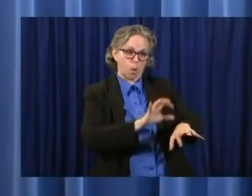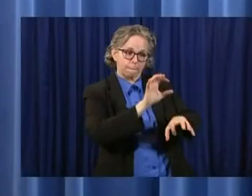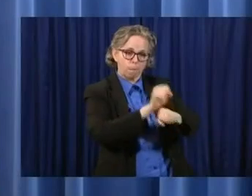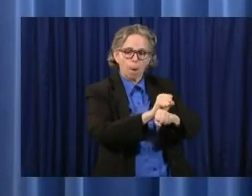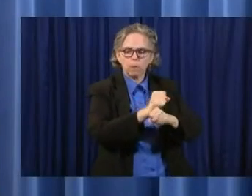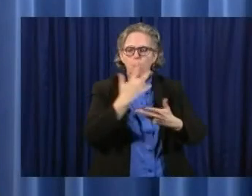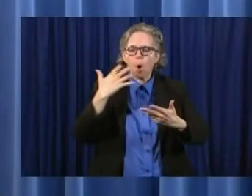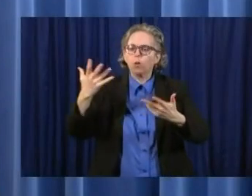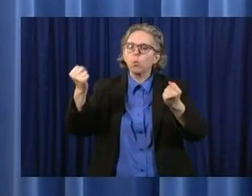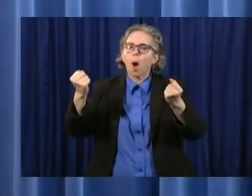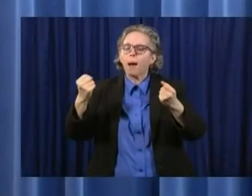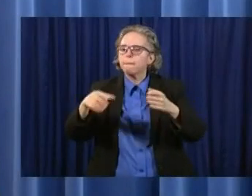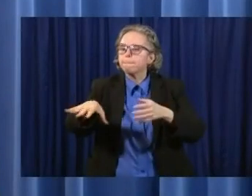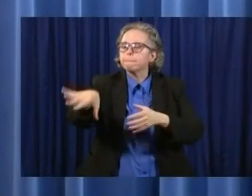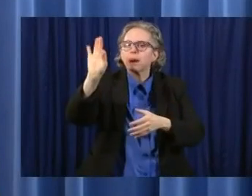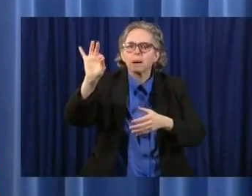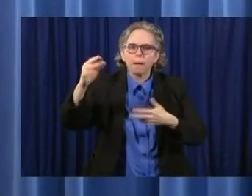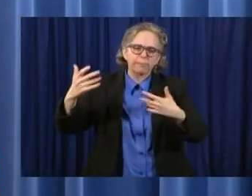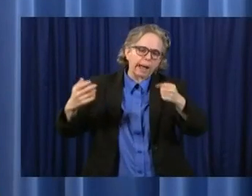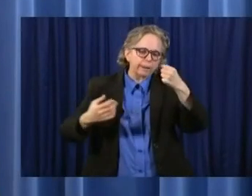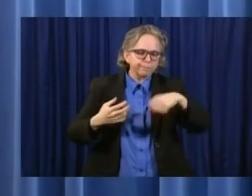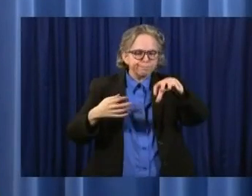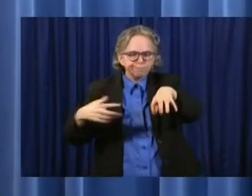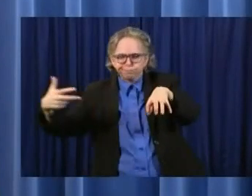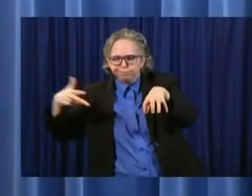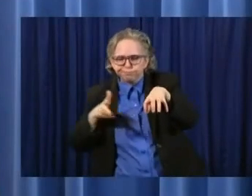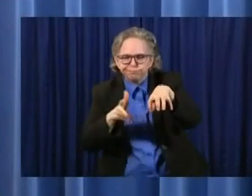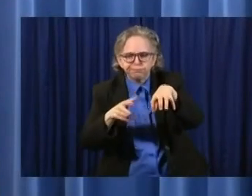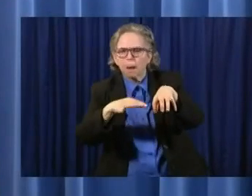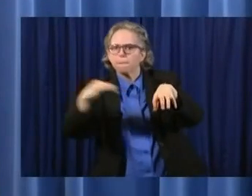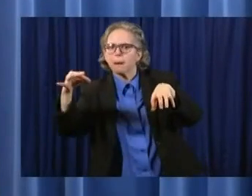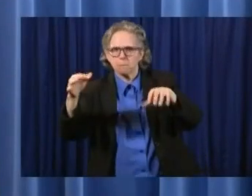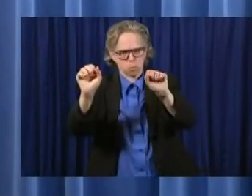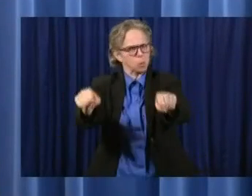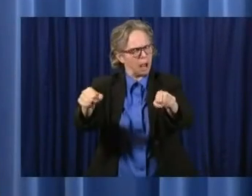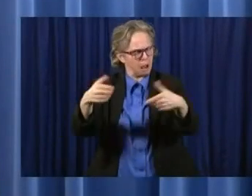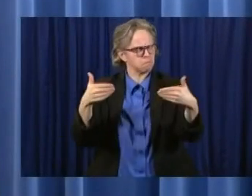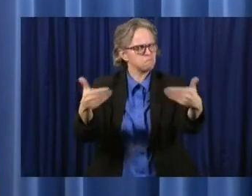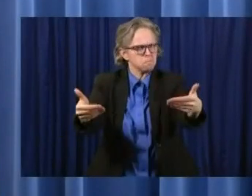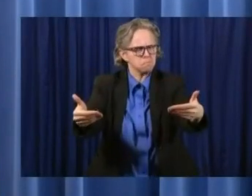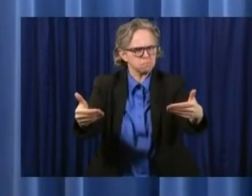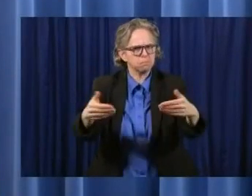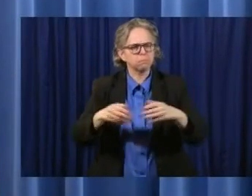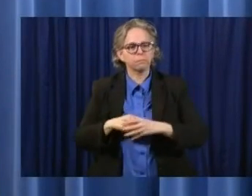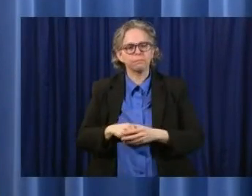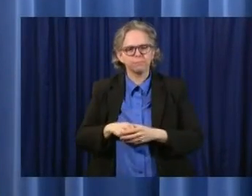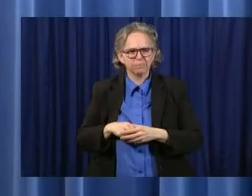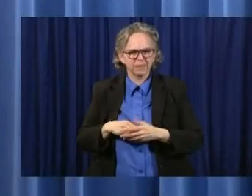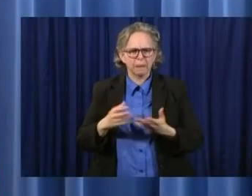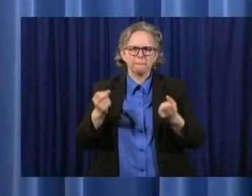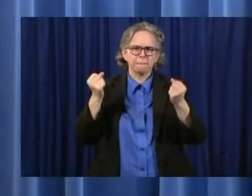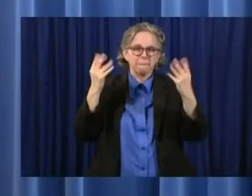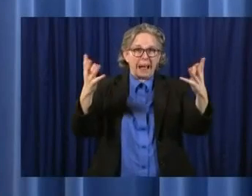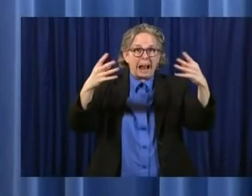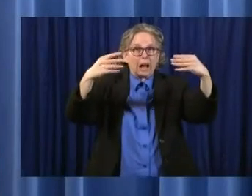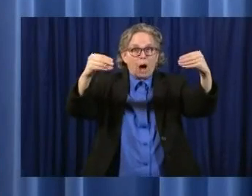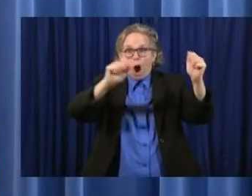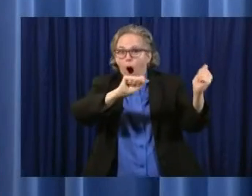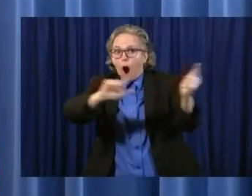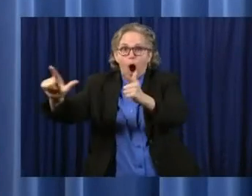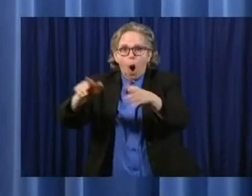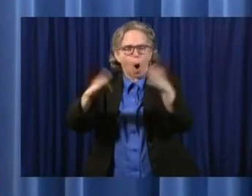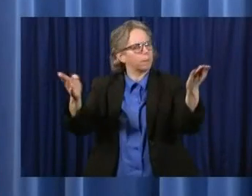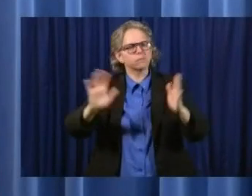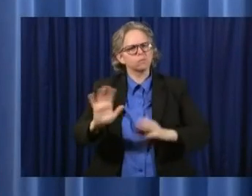that not every retail facility can take advantage of that, but we also know that some of them are, and I've noticed actually